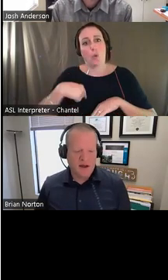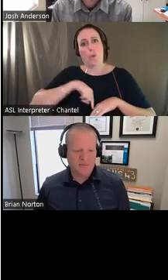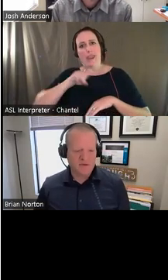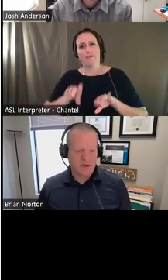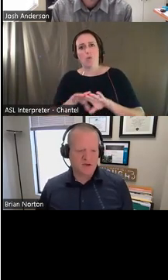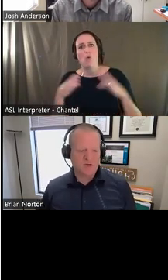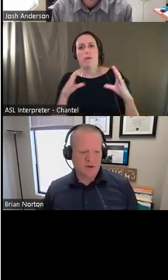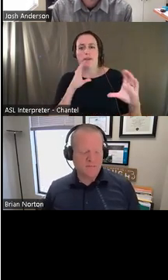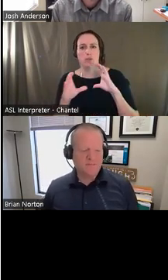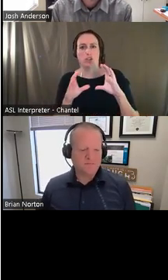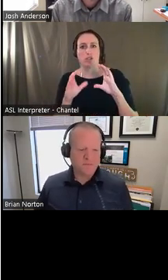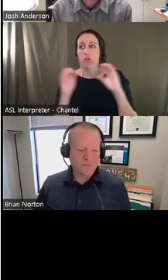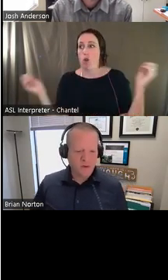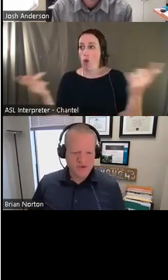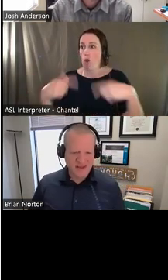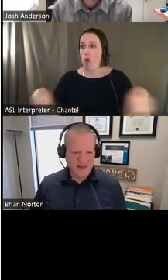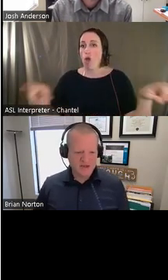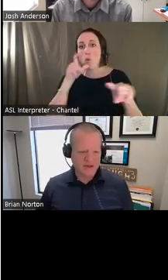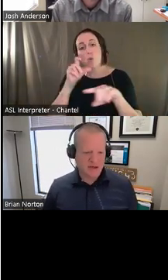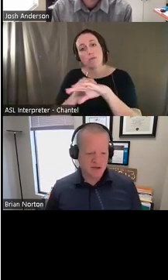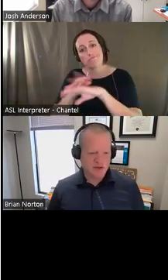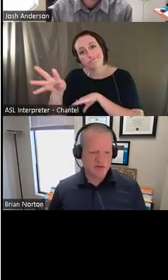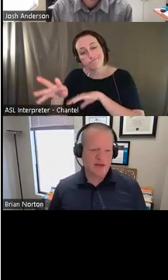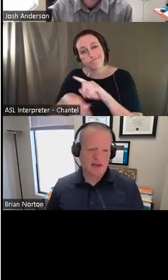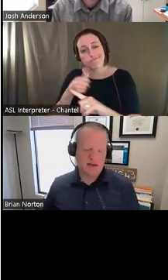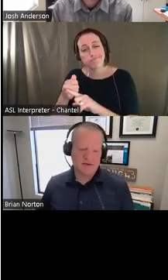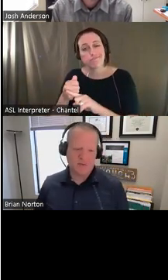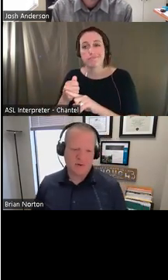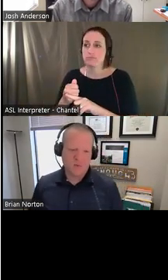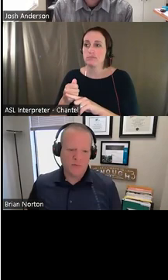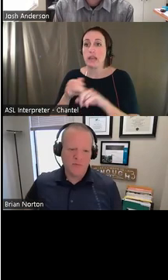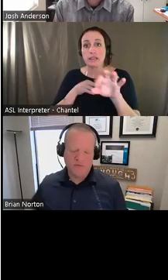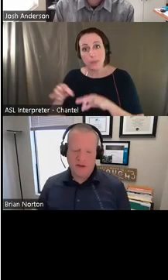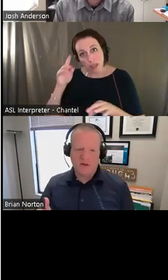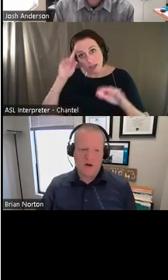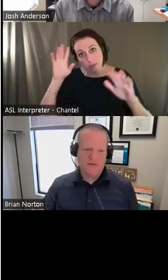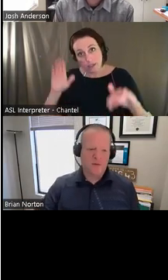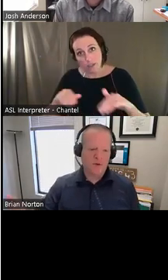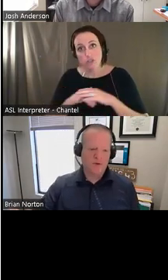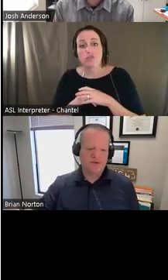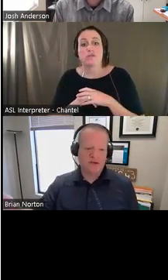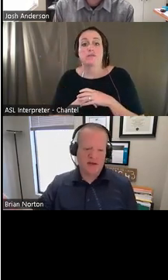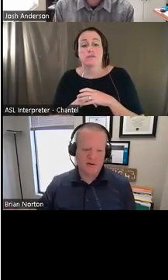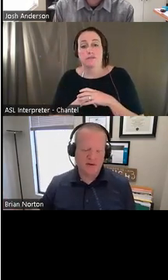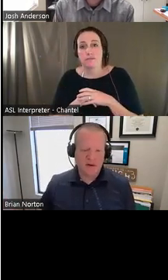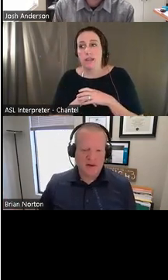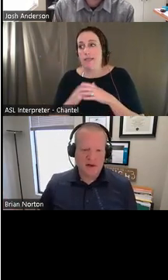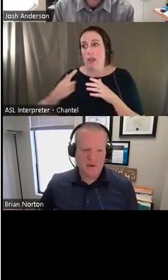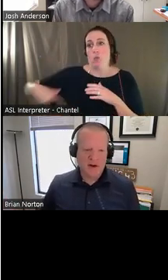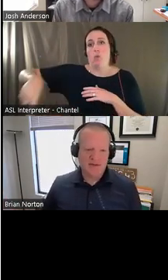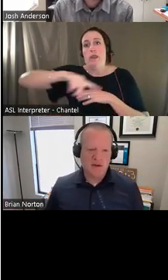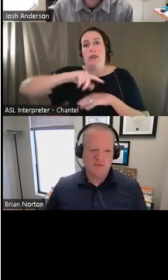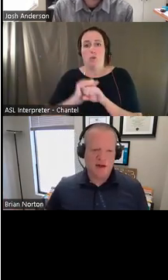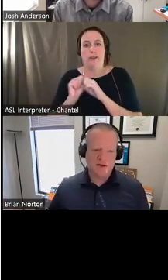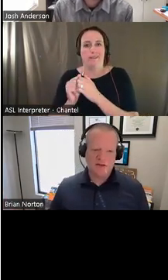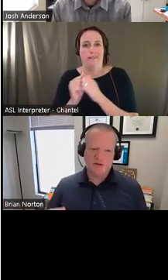um, to make sure we're setting expectations and we're moving along that road together. Um,